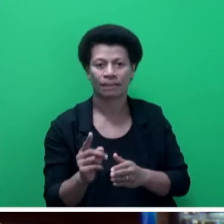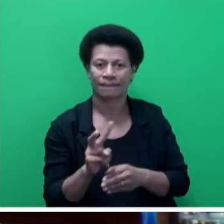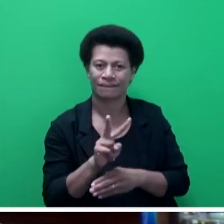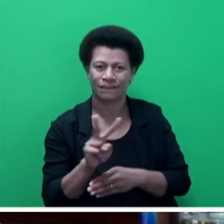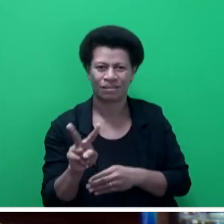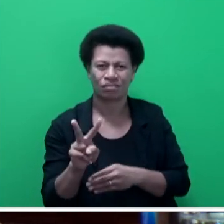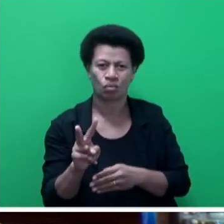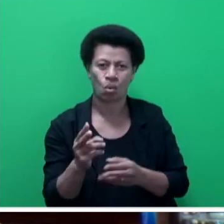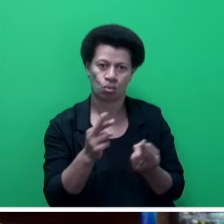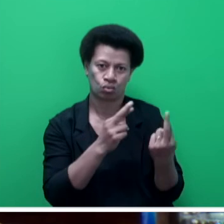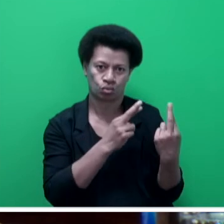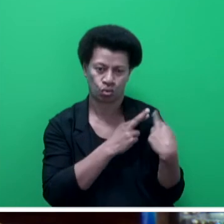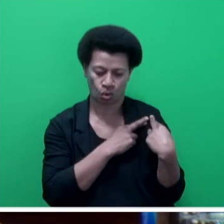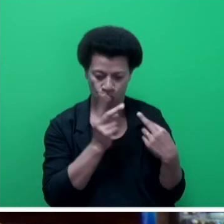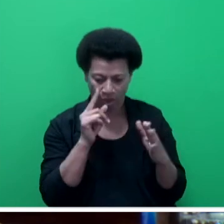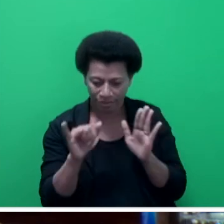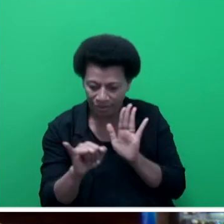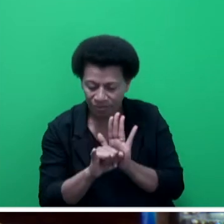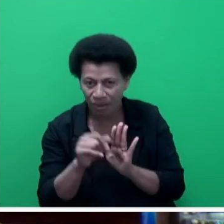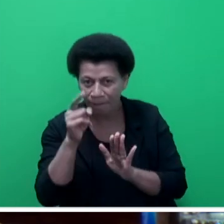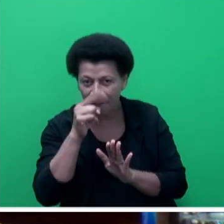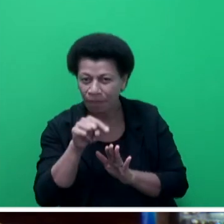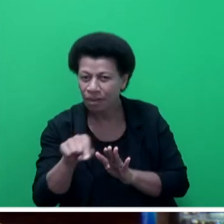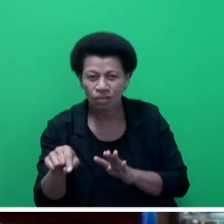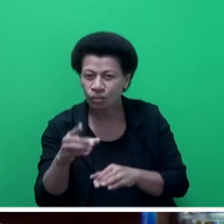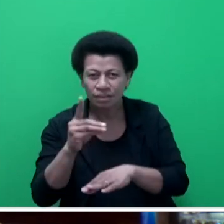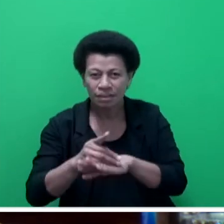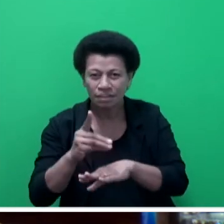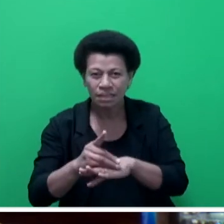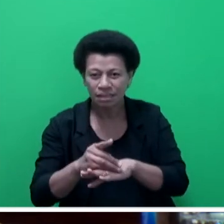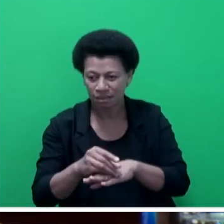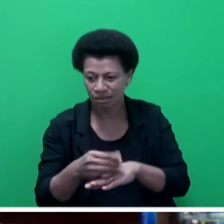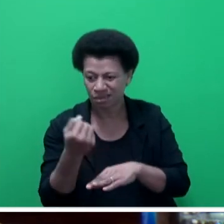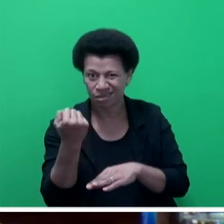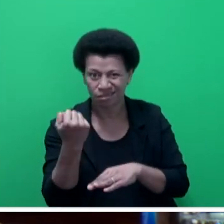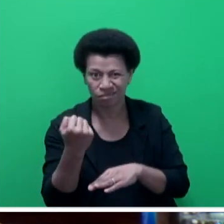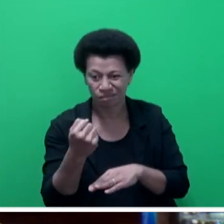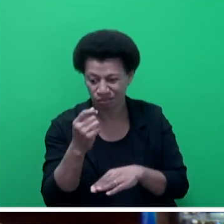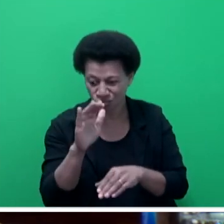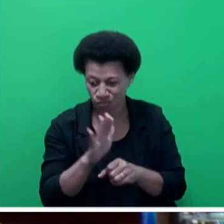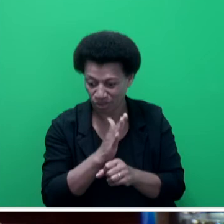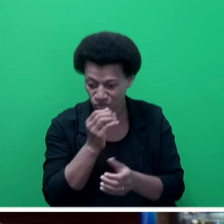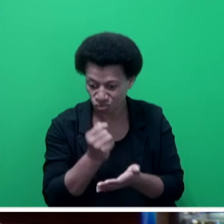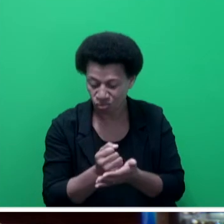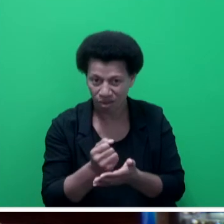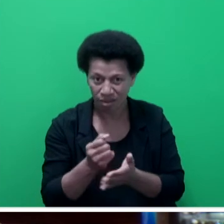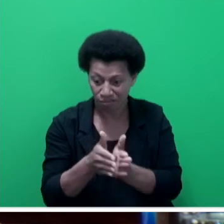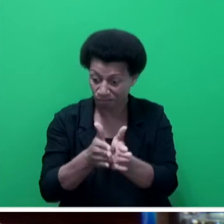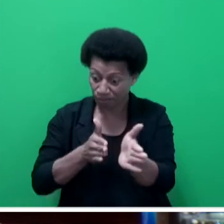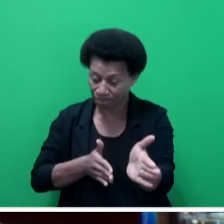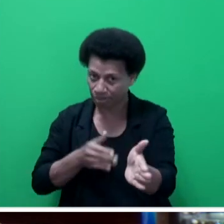identifying those with special needs and ensuring that no one is left behind in any emergency.